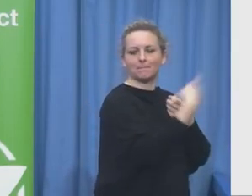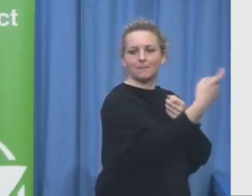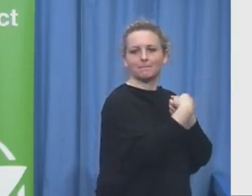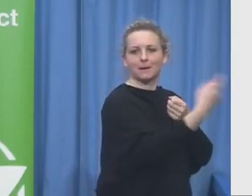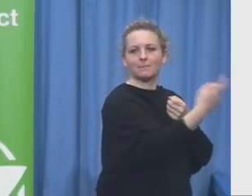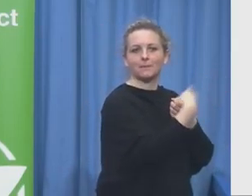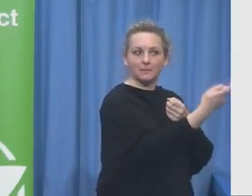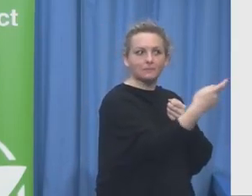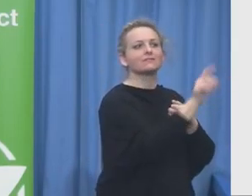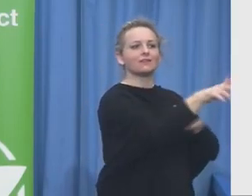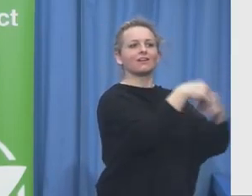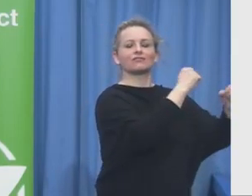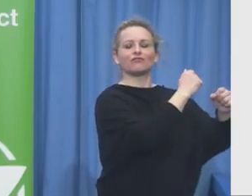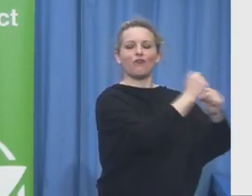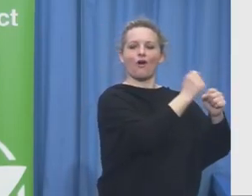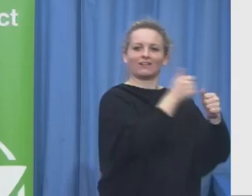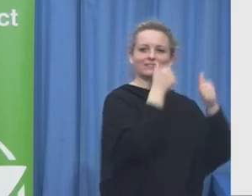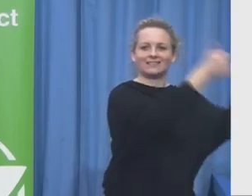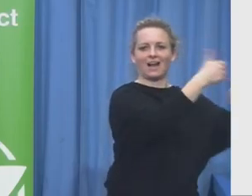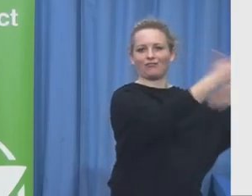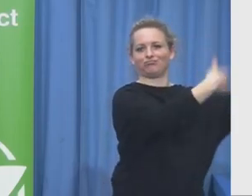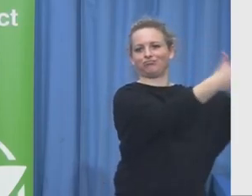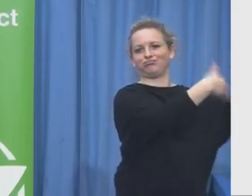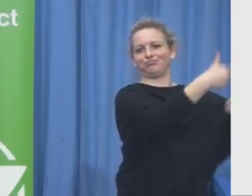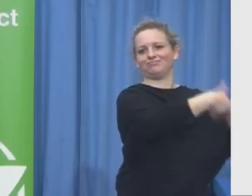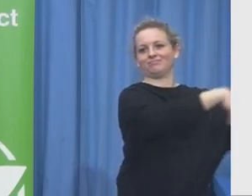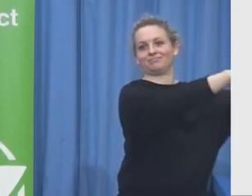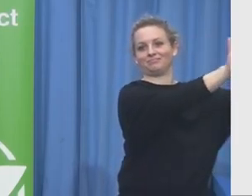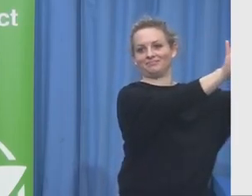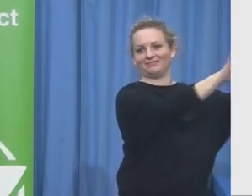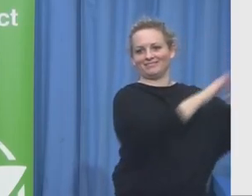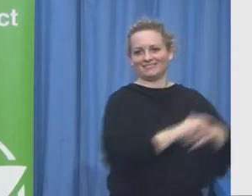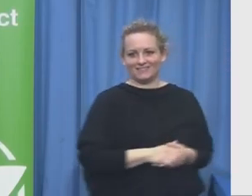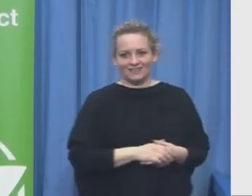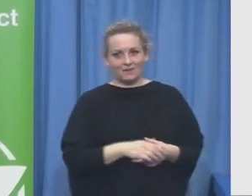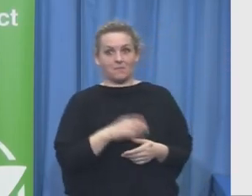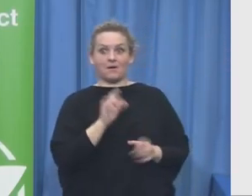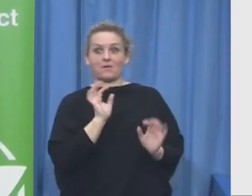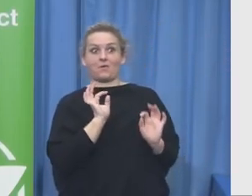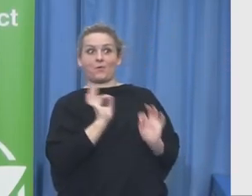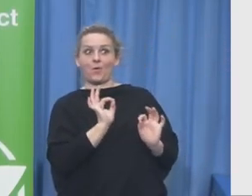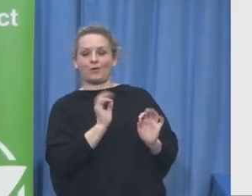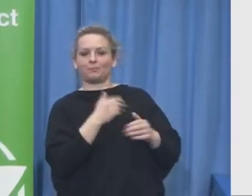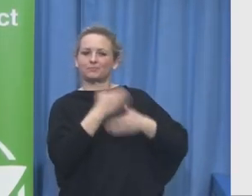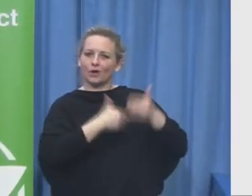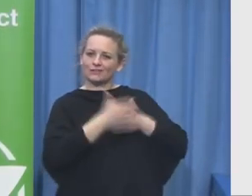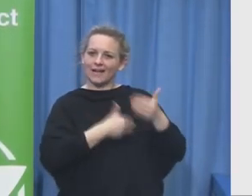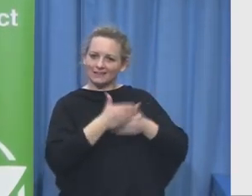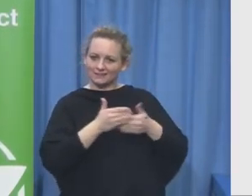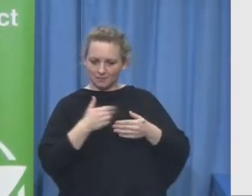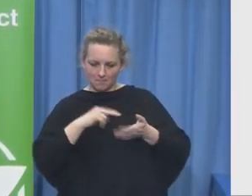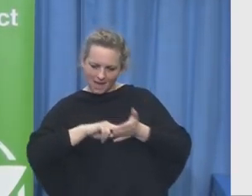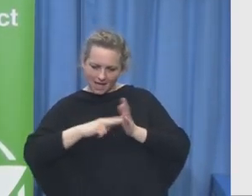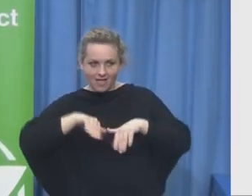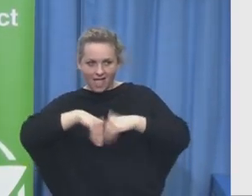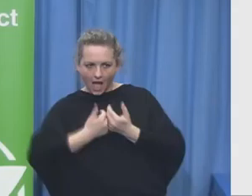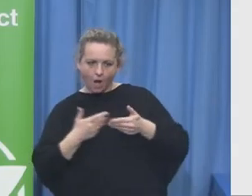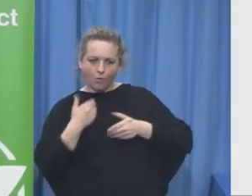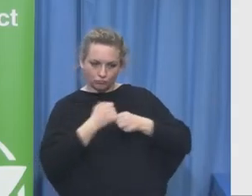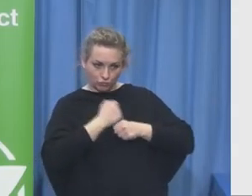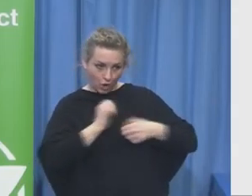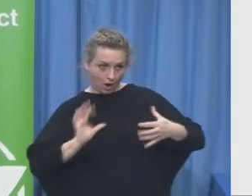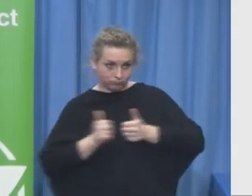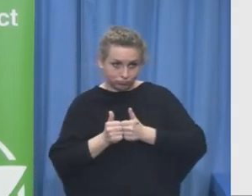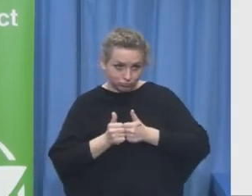evaluation although some that knows me I would say not everything has to be measured right away or not